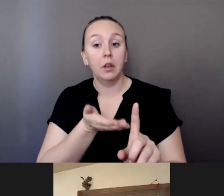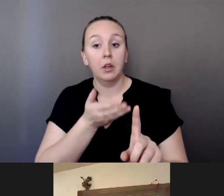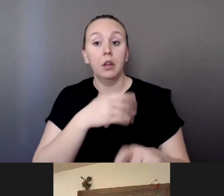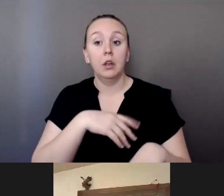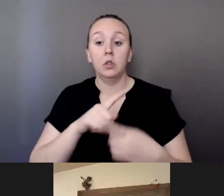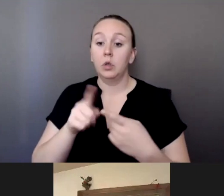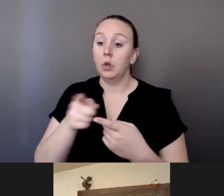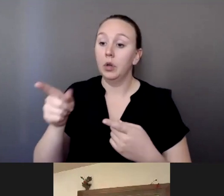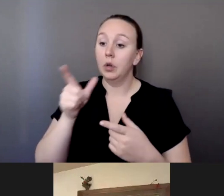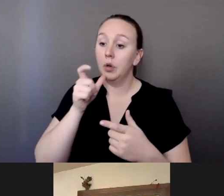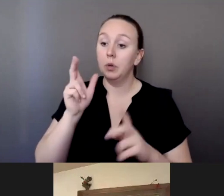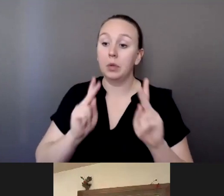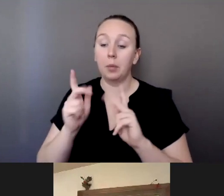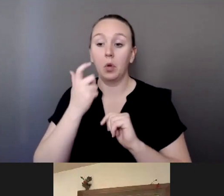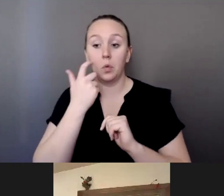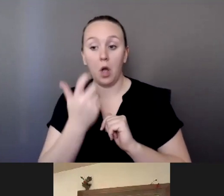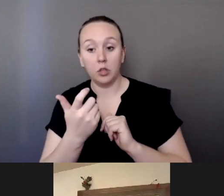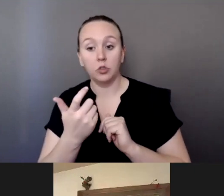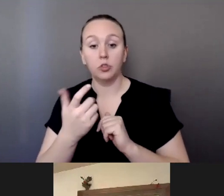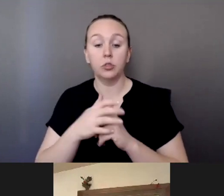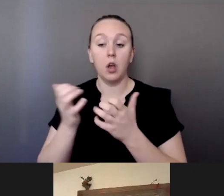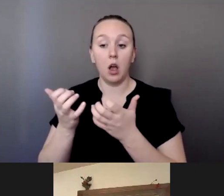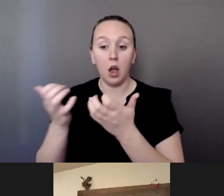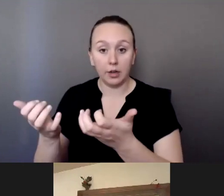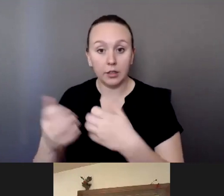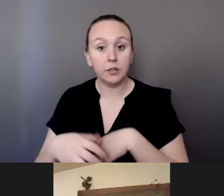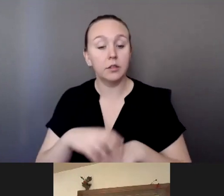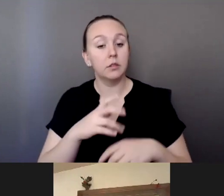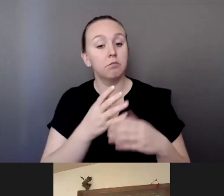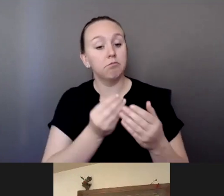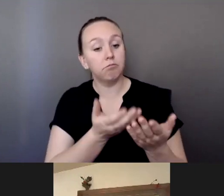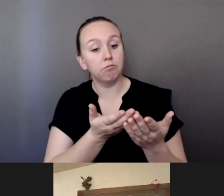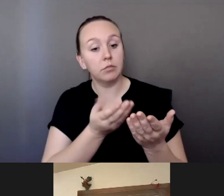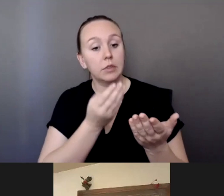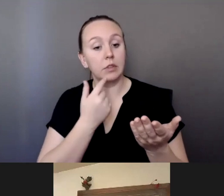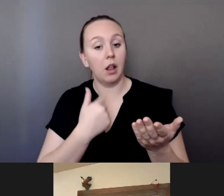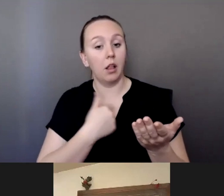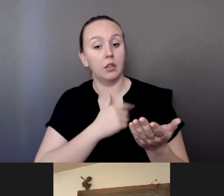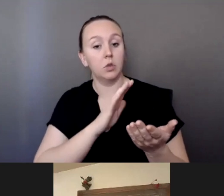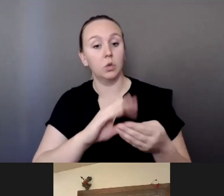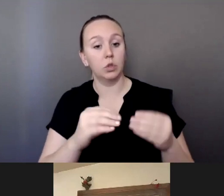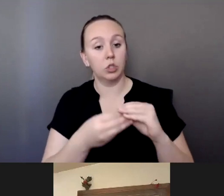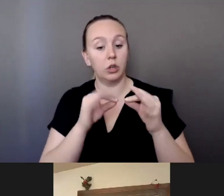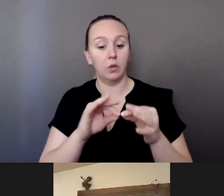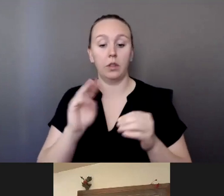attendance to the to the audience here and let us know your initial story around MMIP.